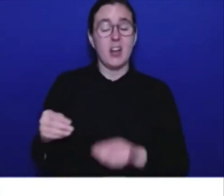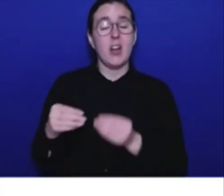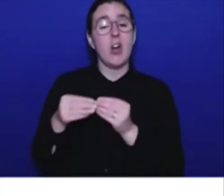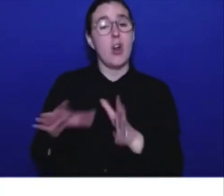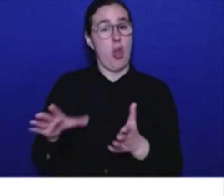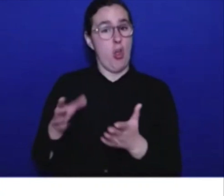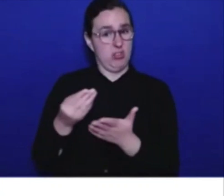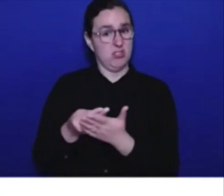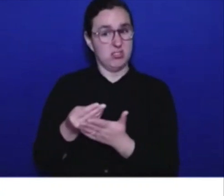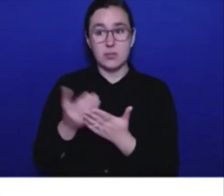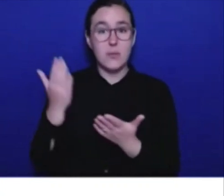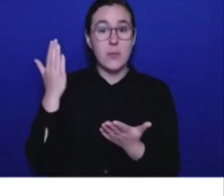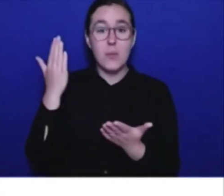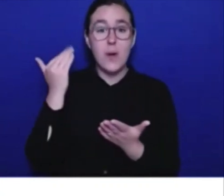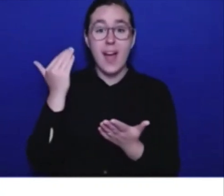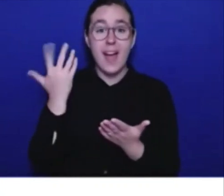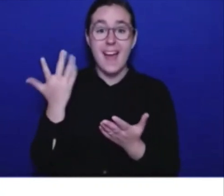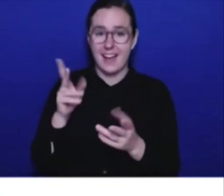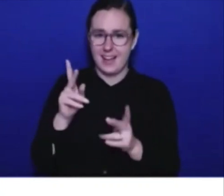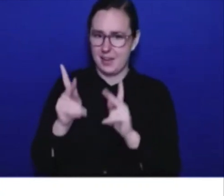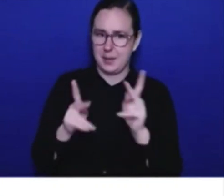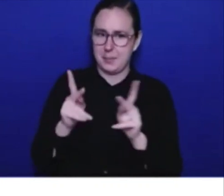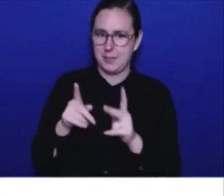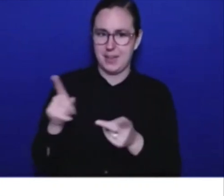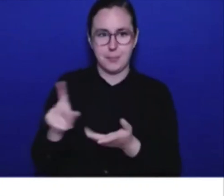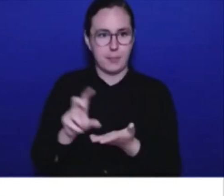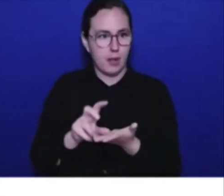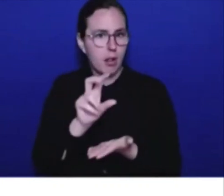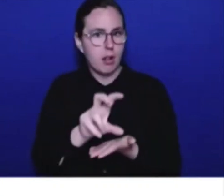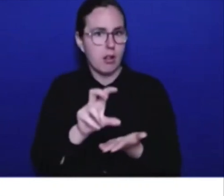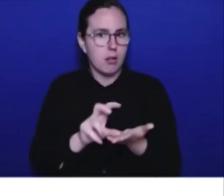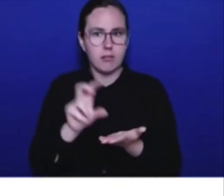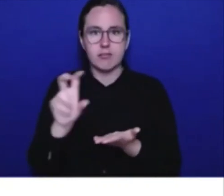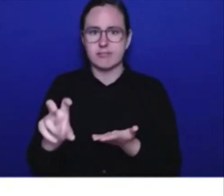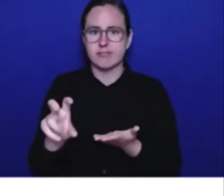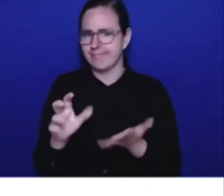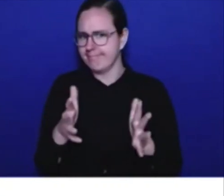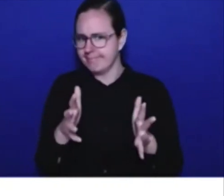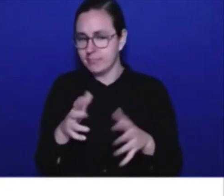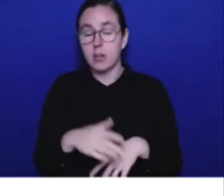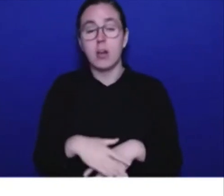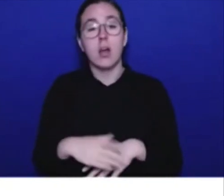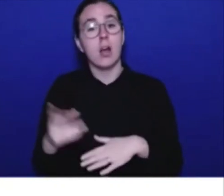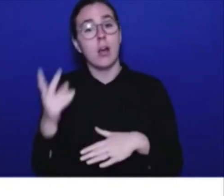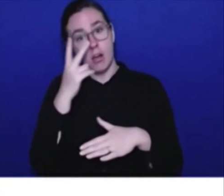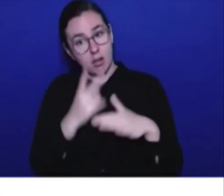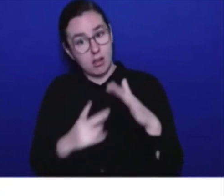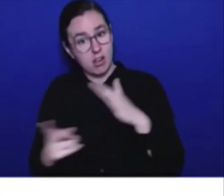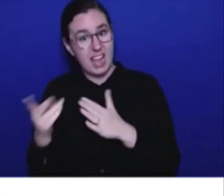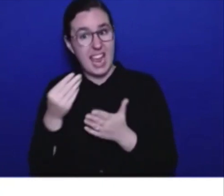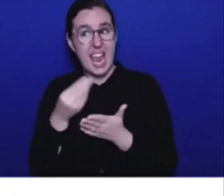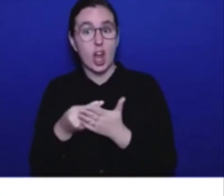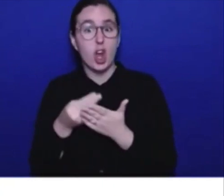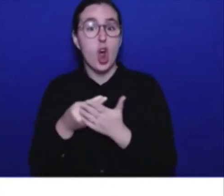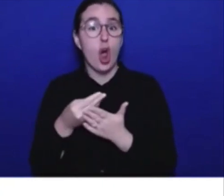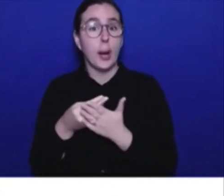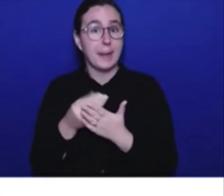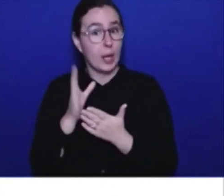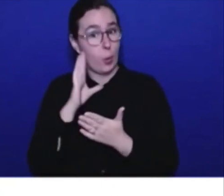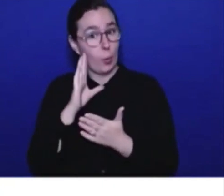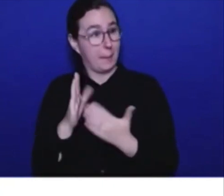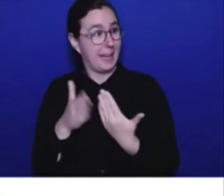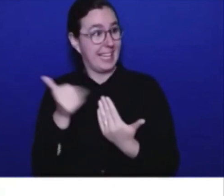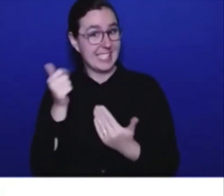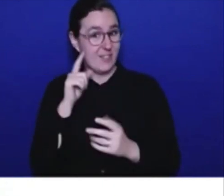investment expectations. We're seeing hard times ahead in terms of the economy. How can you be so confident